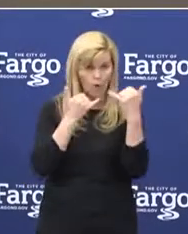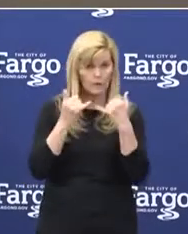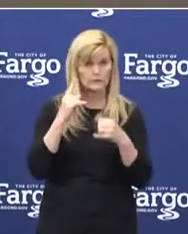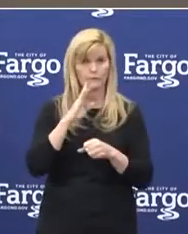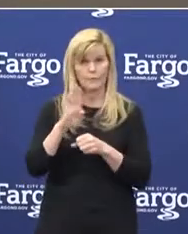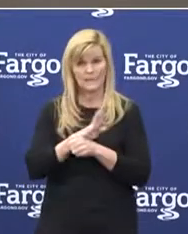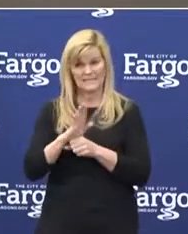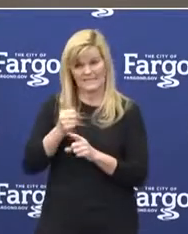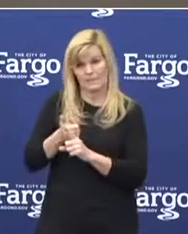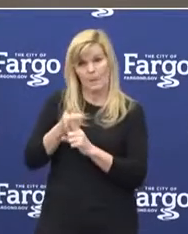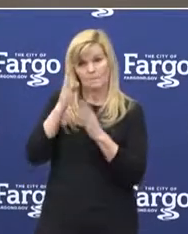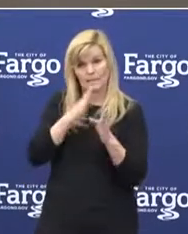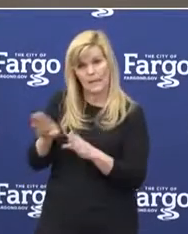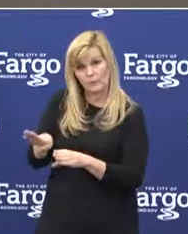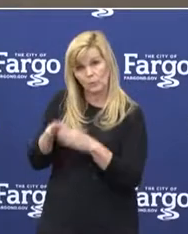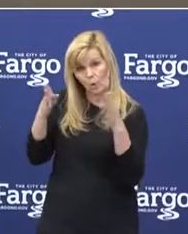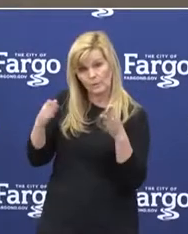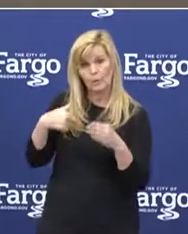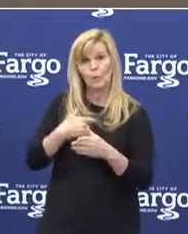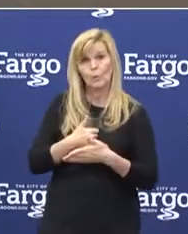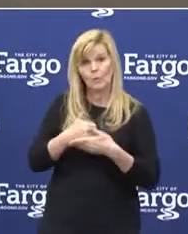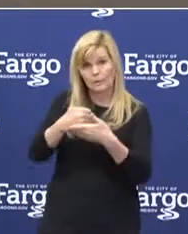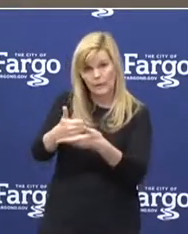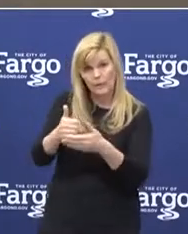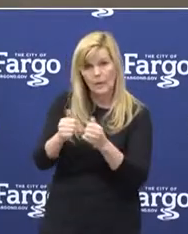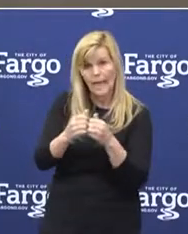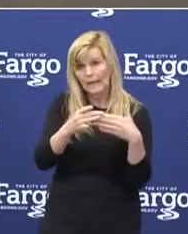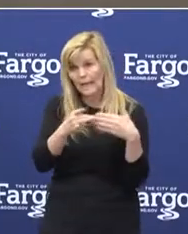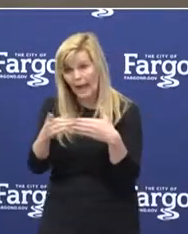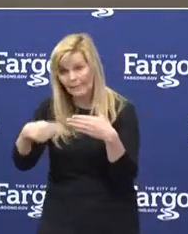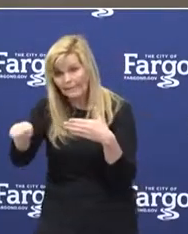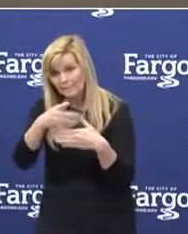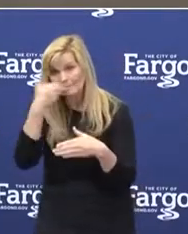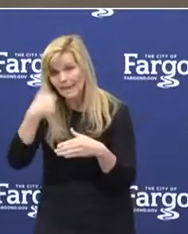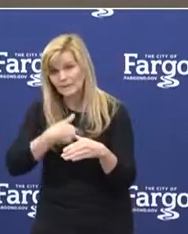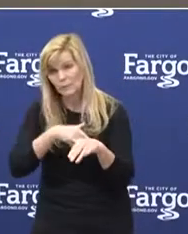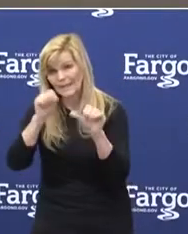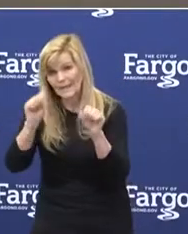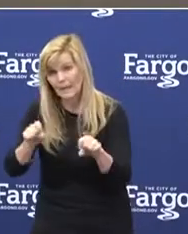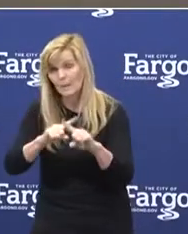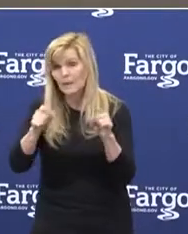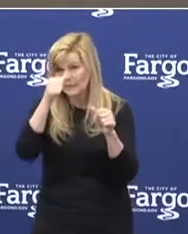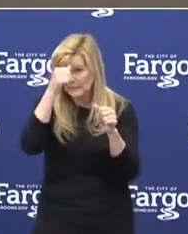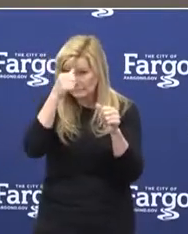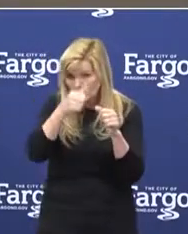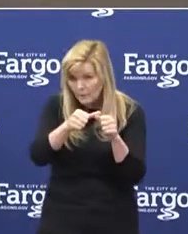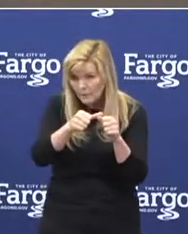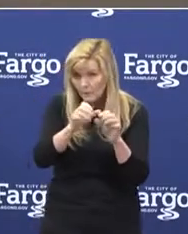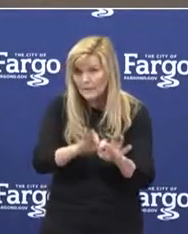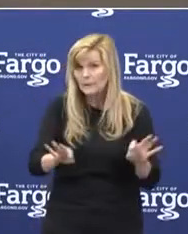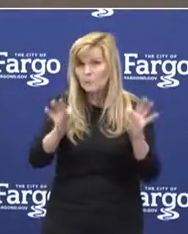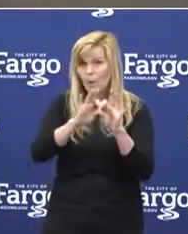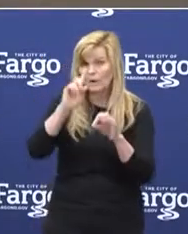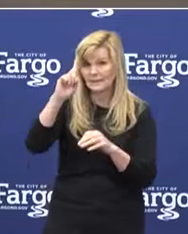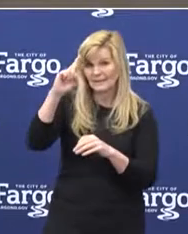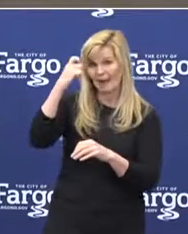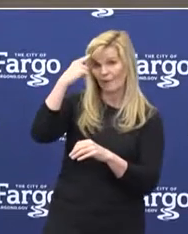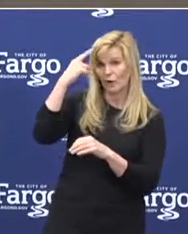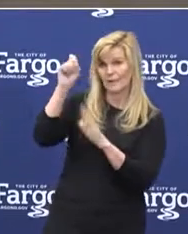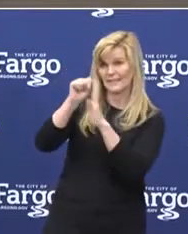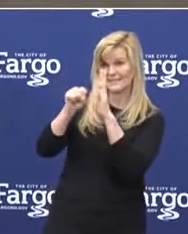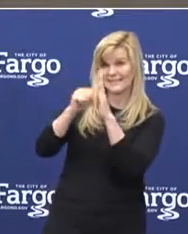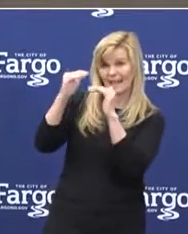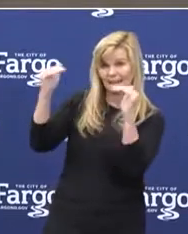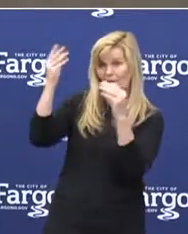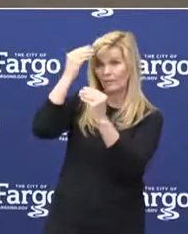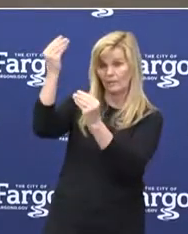reopen. We will assist in the guidance as best we can, but it's important to remember the direction is coming from state level. The state